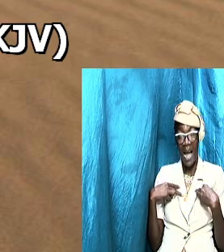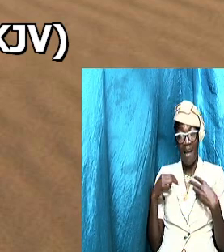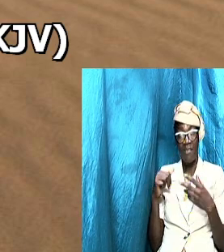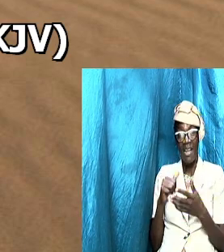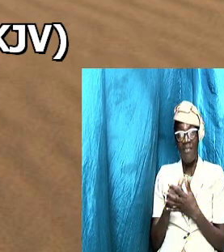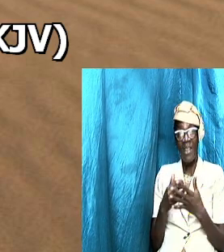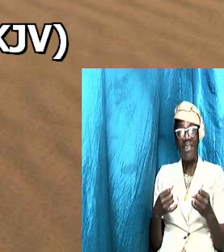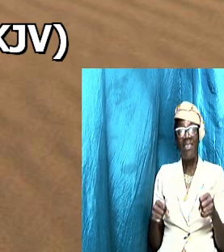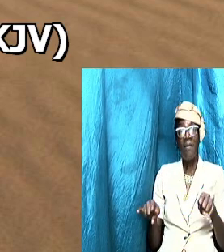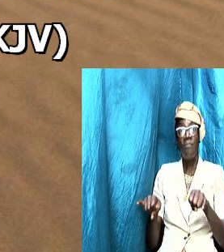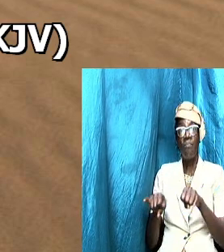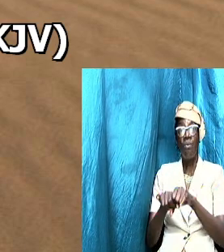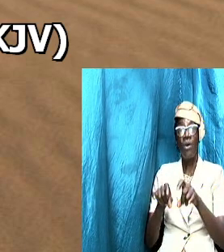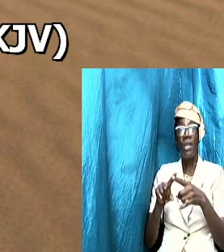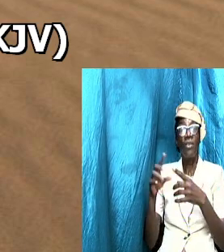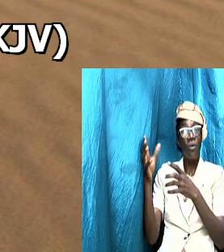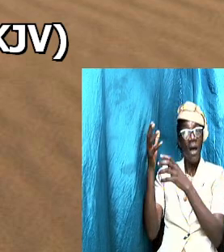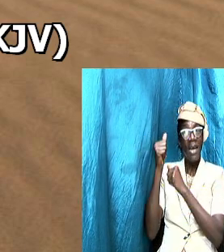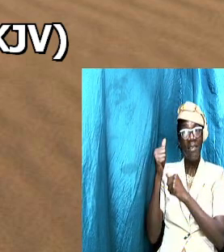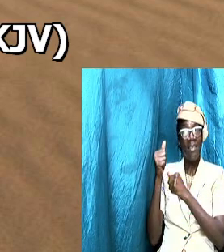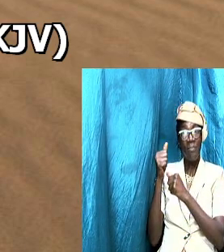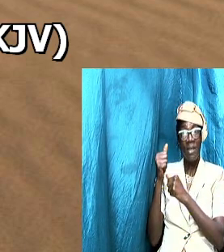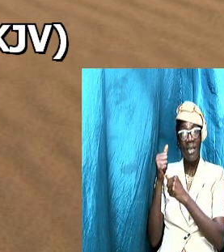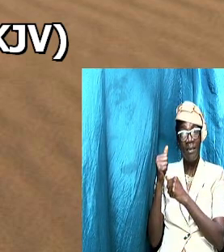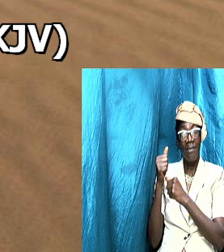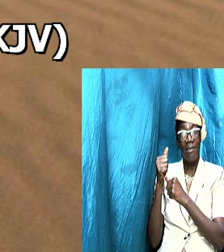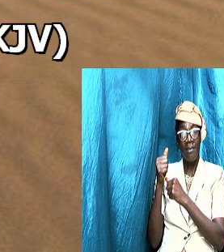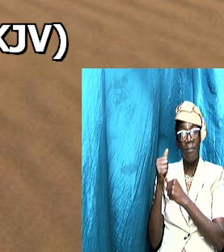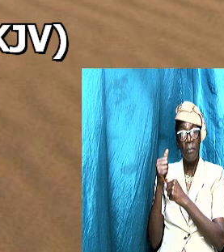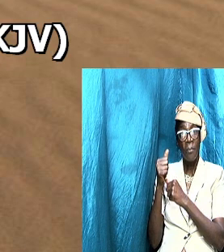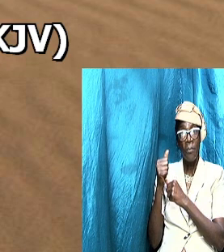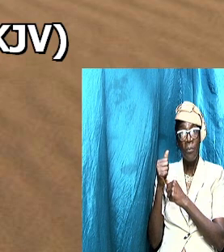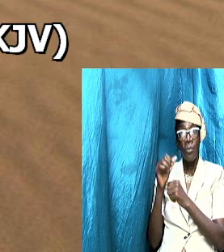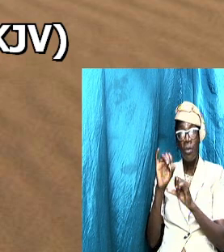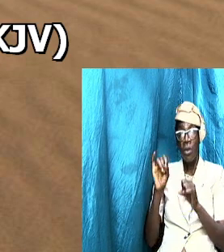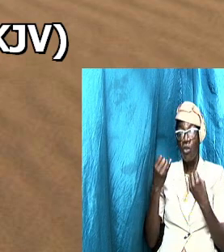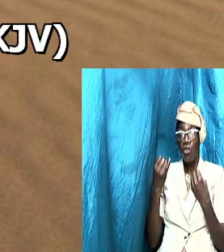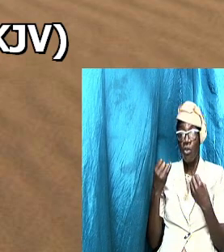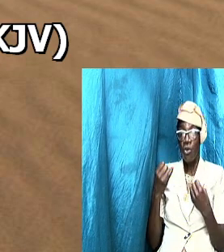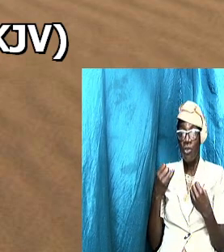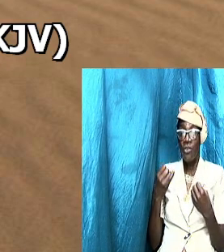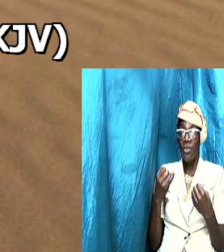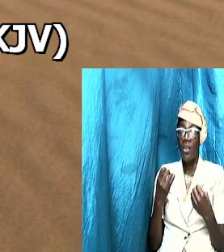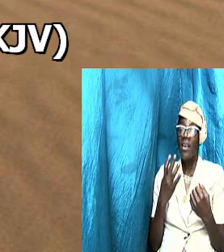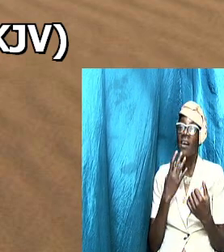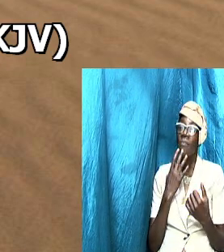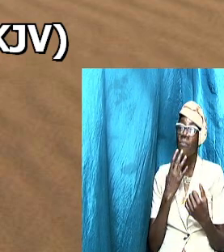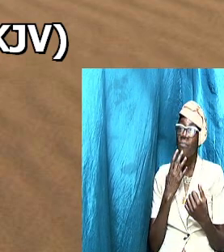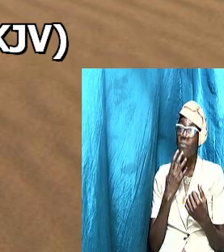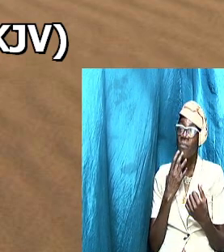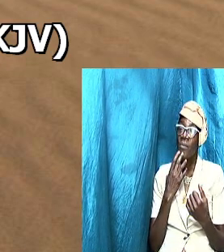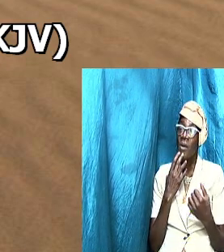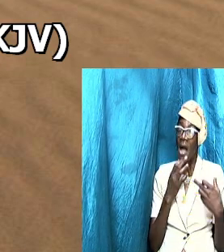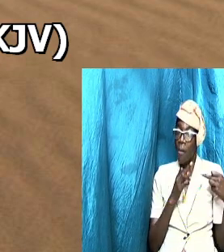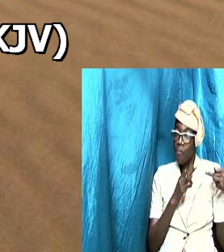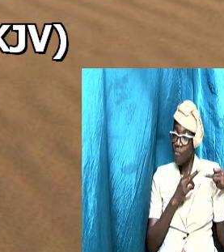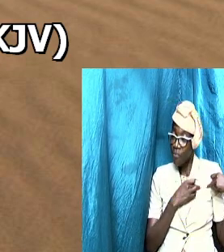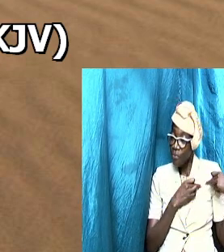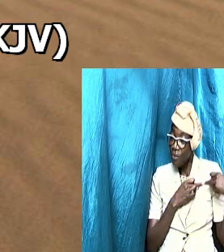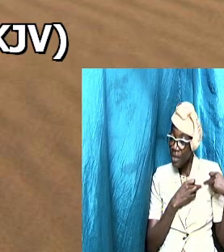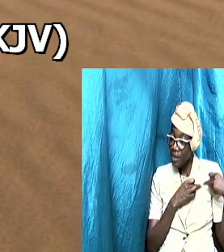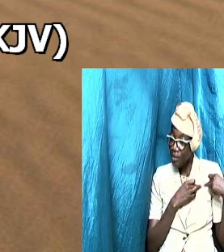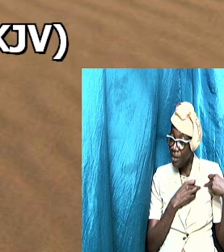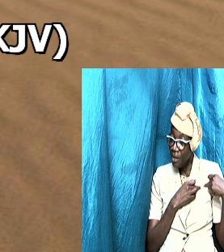to acceptance it's a simple key yes just appreciate who we